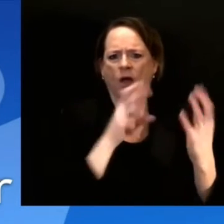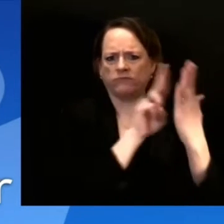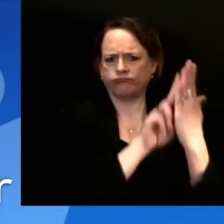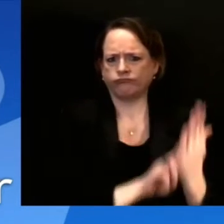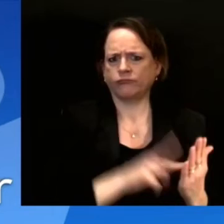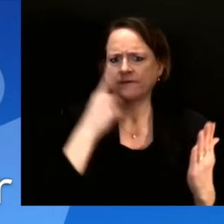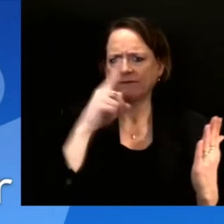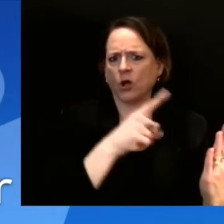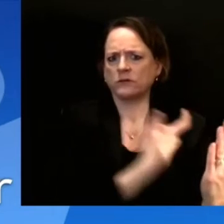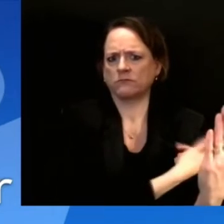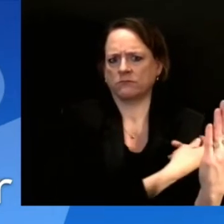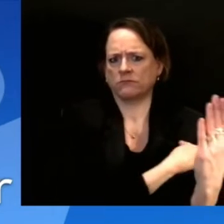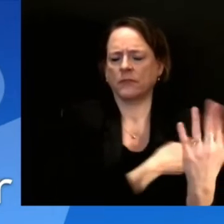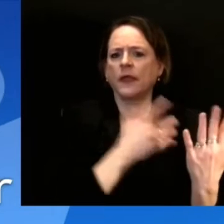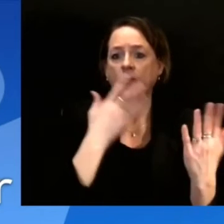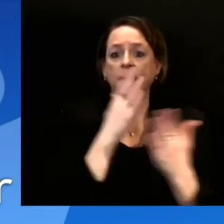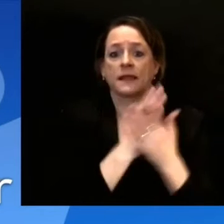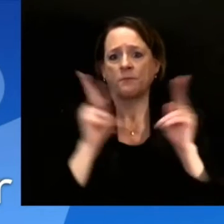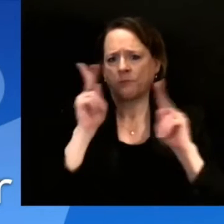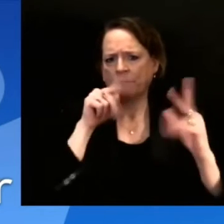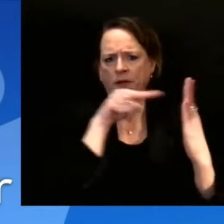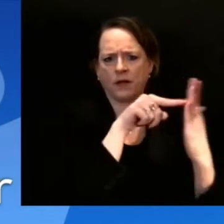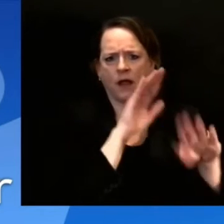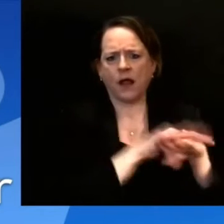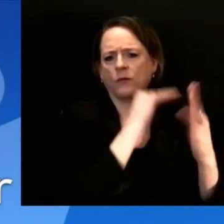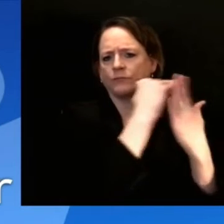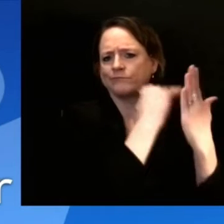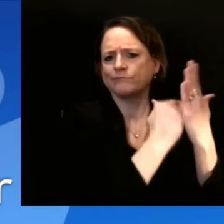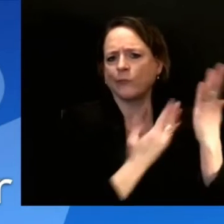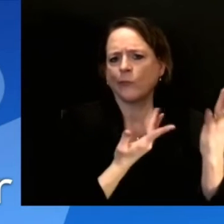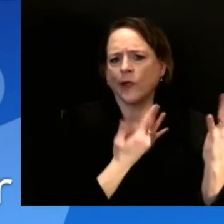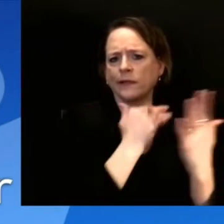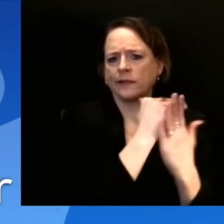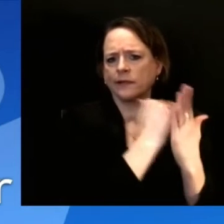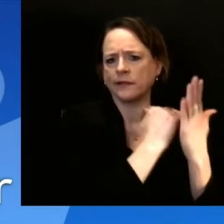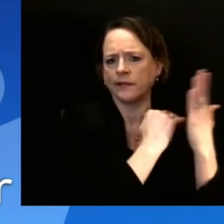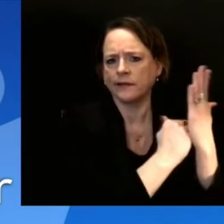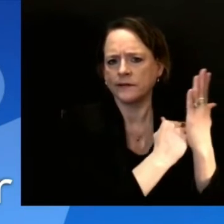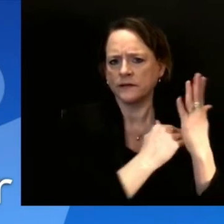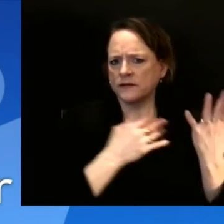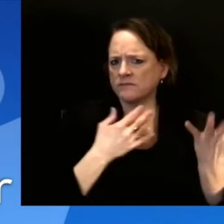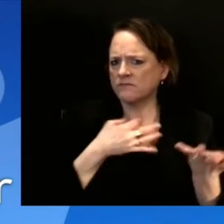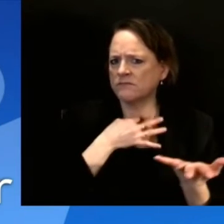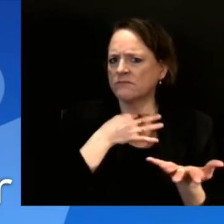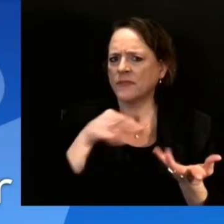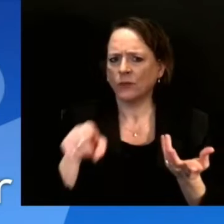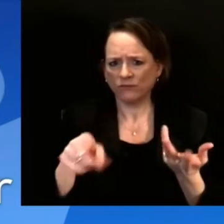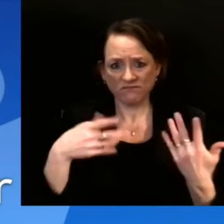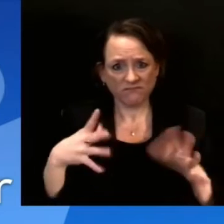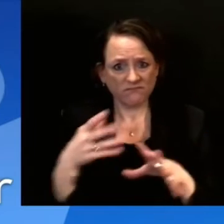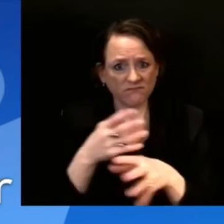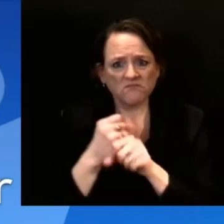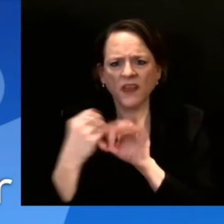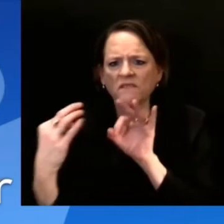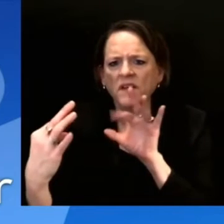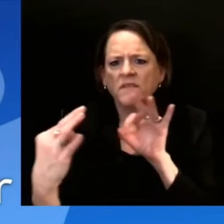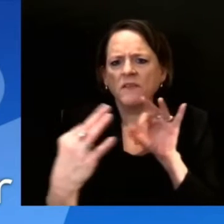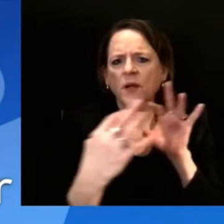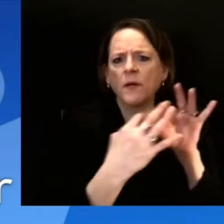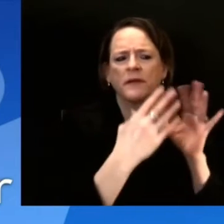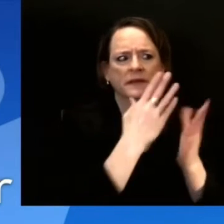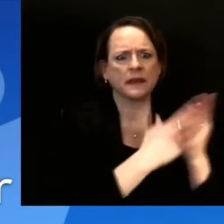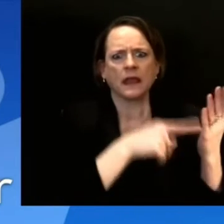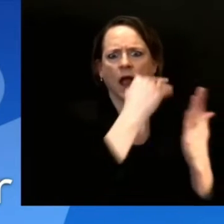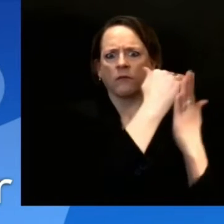that have gotten the second dose already, are we seeing the impact of that preventing spread within healthcare organizations from their